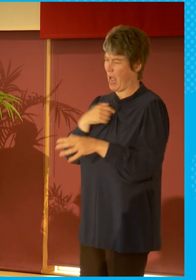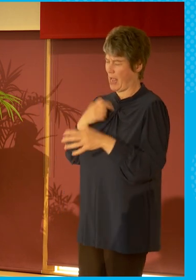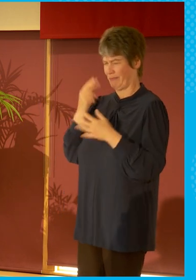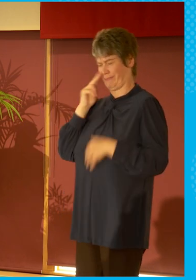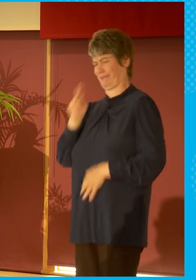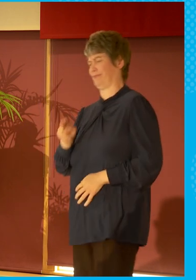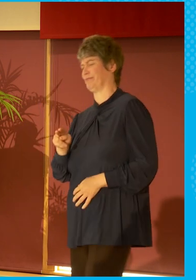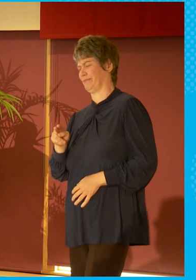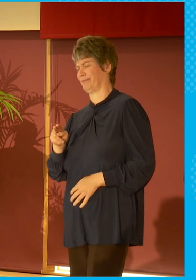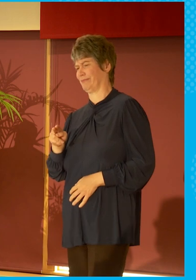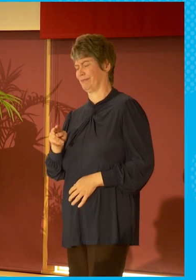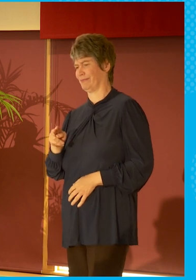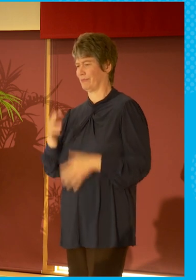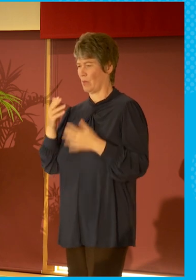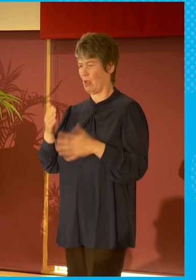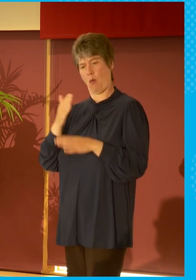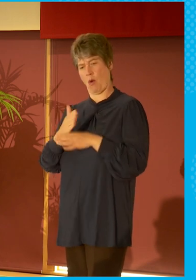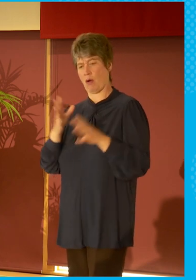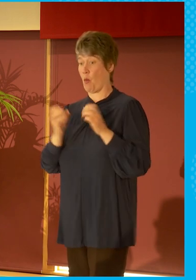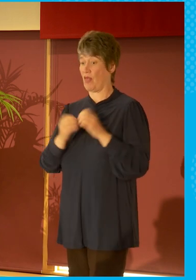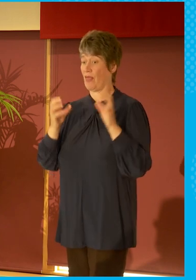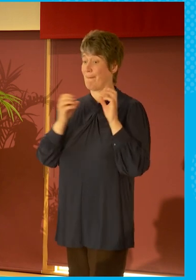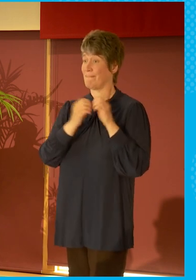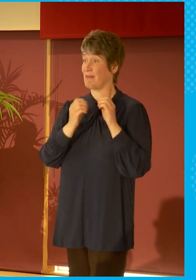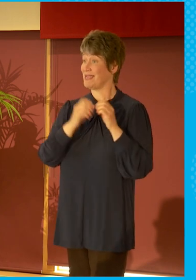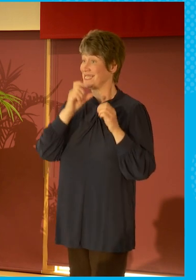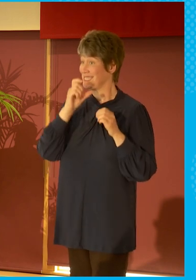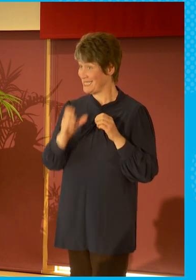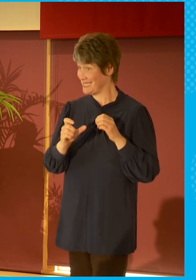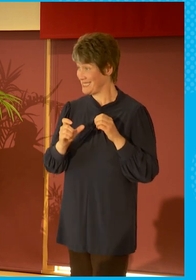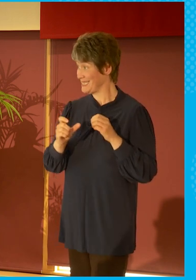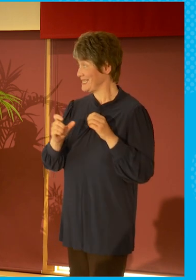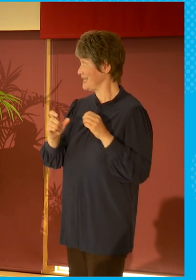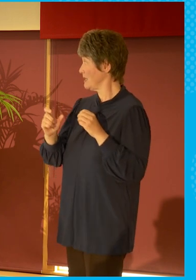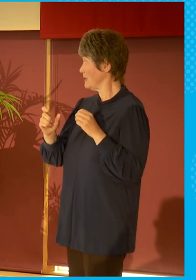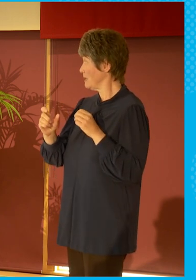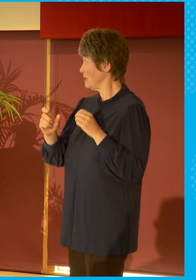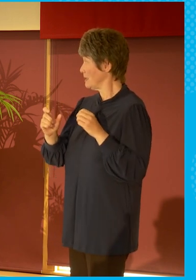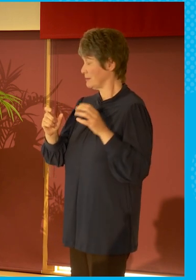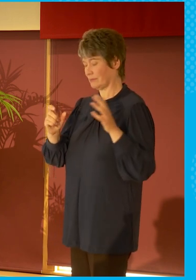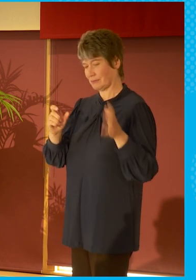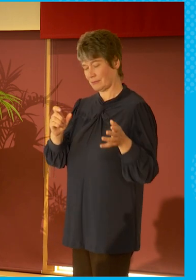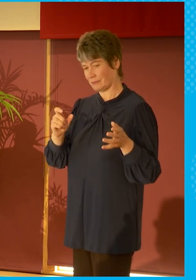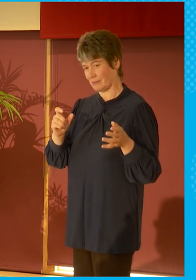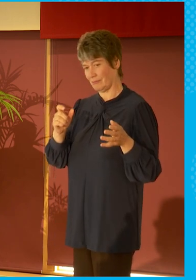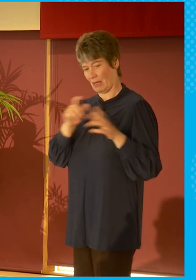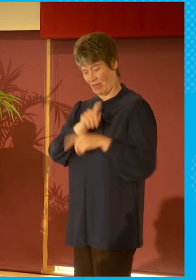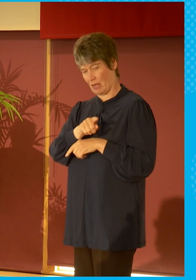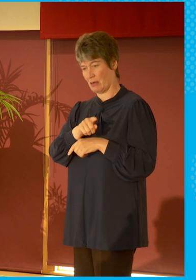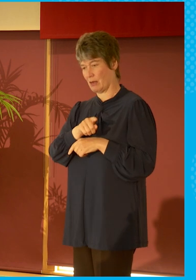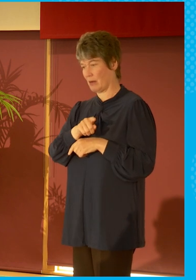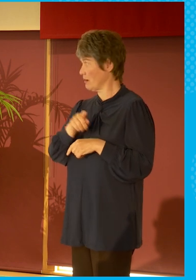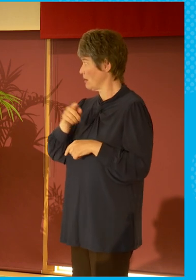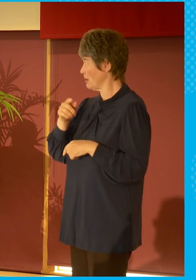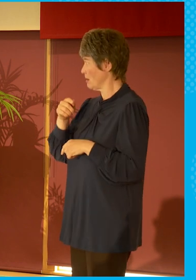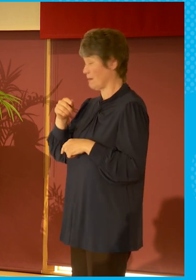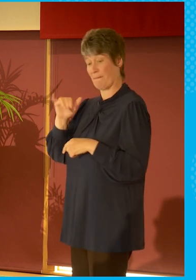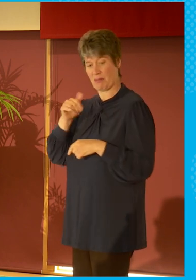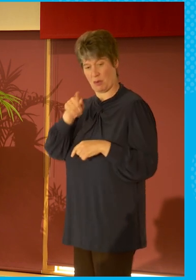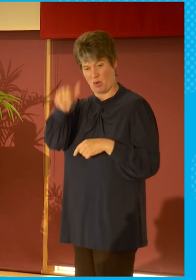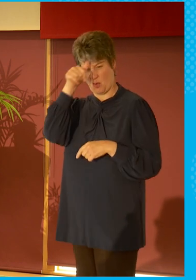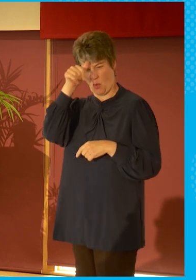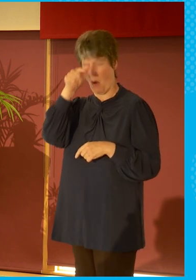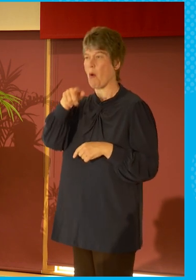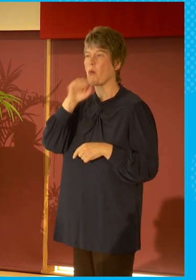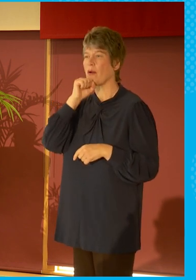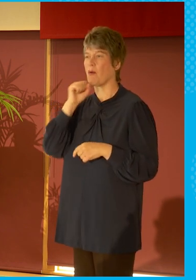the stringent X amount per hour, etc, we're going to be on the BBC iPlayer which